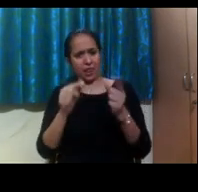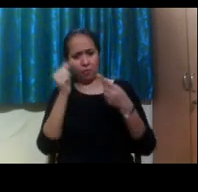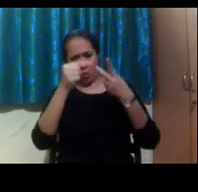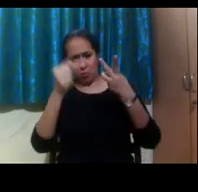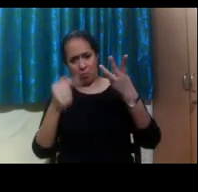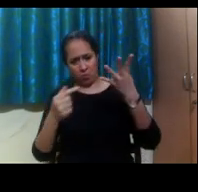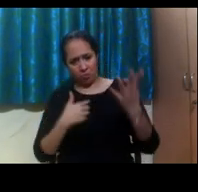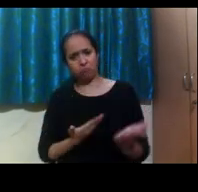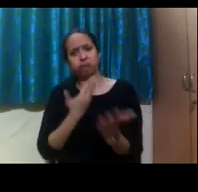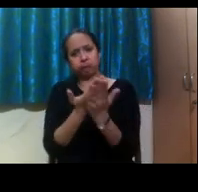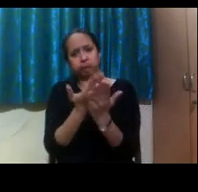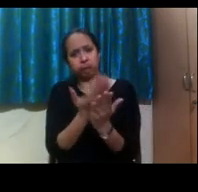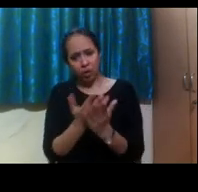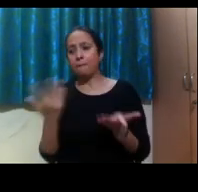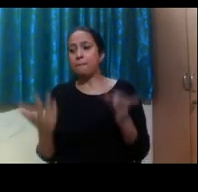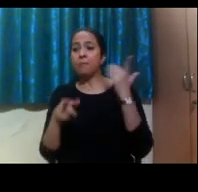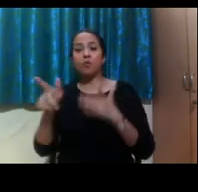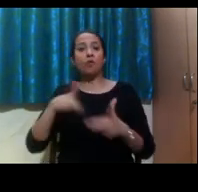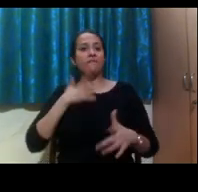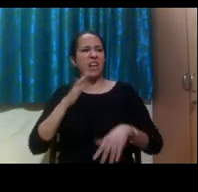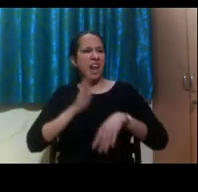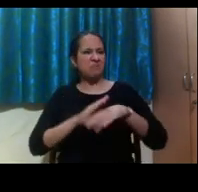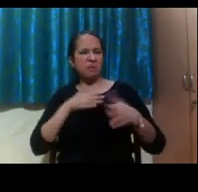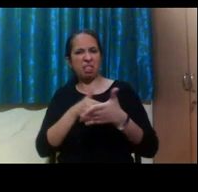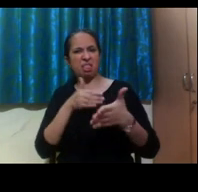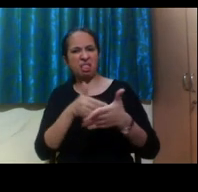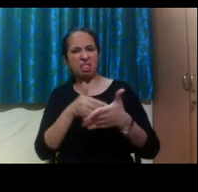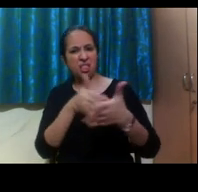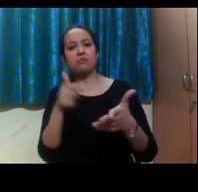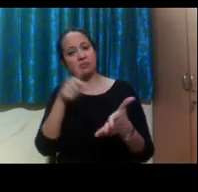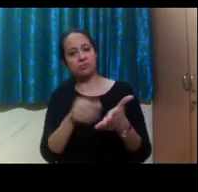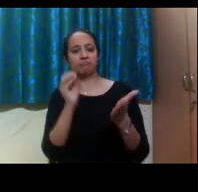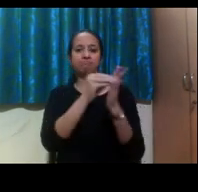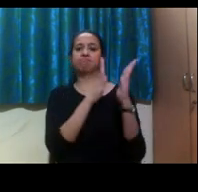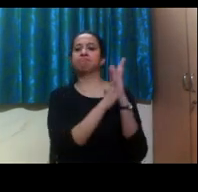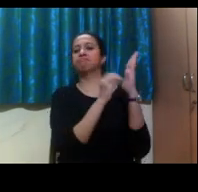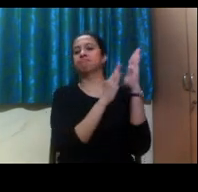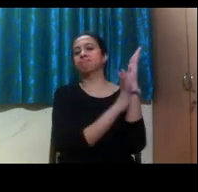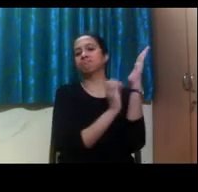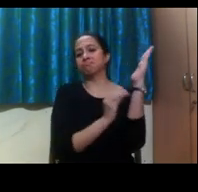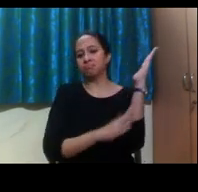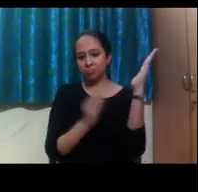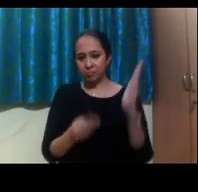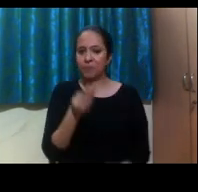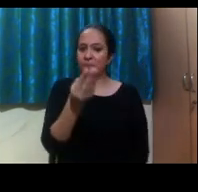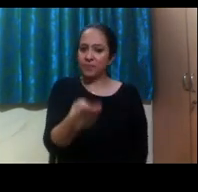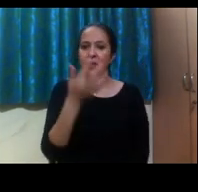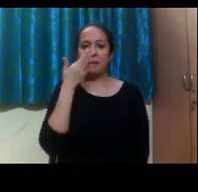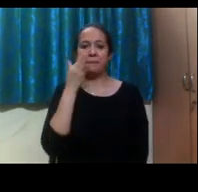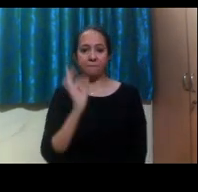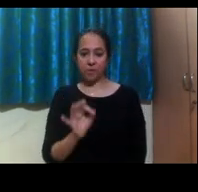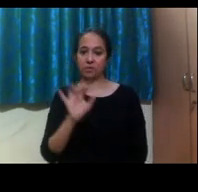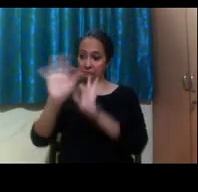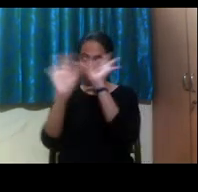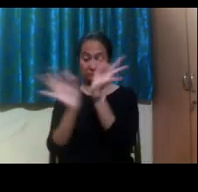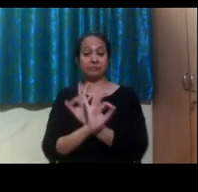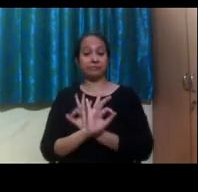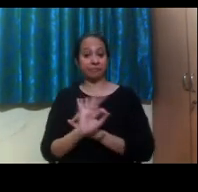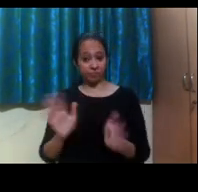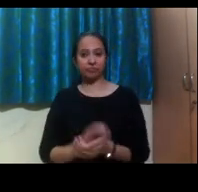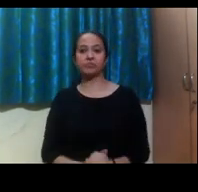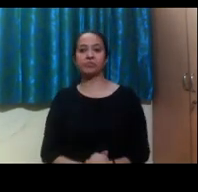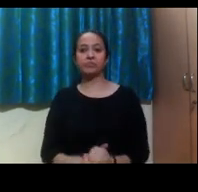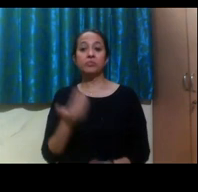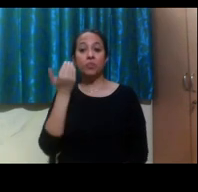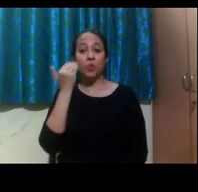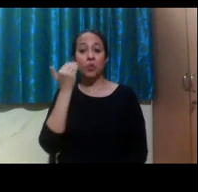that you experience related to that diagnosis. That's really all we should be looking for. So just kind of be prepared for that. And it's best to submit it when you're